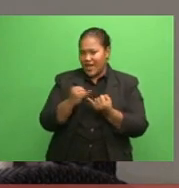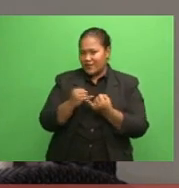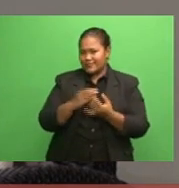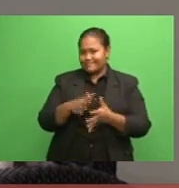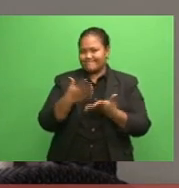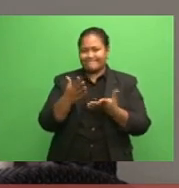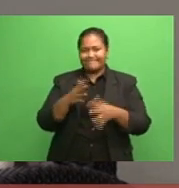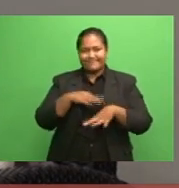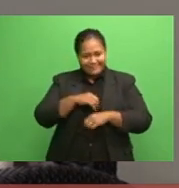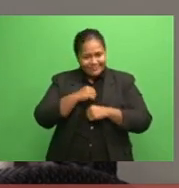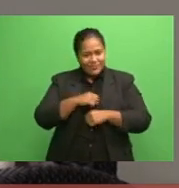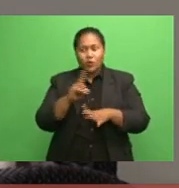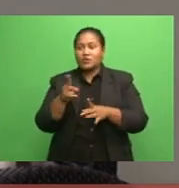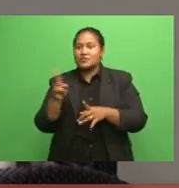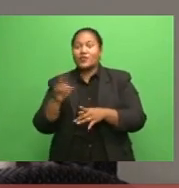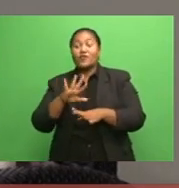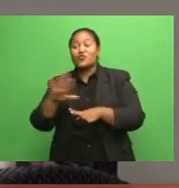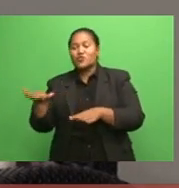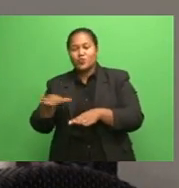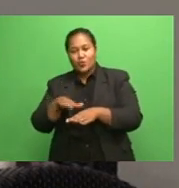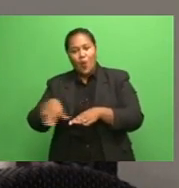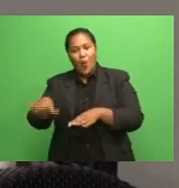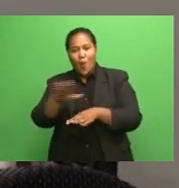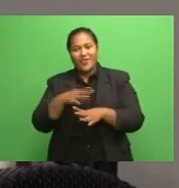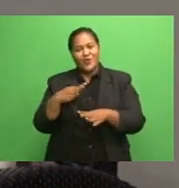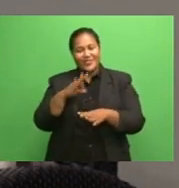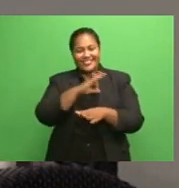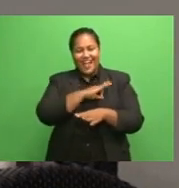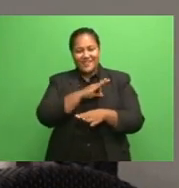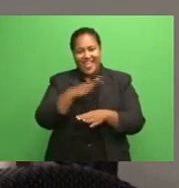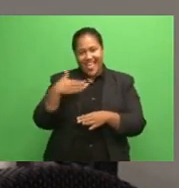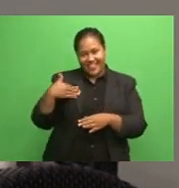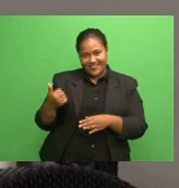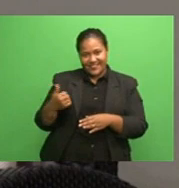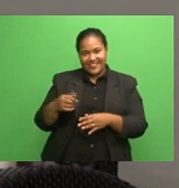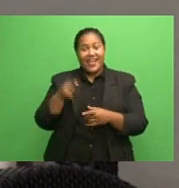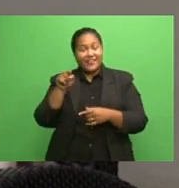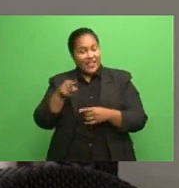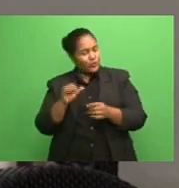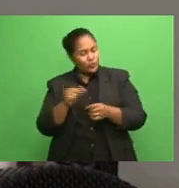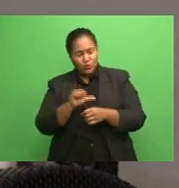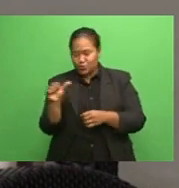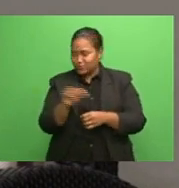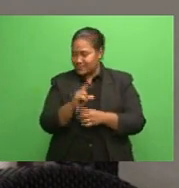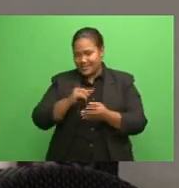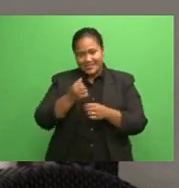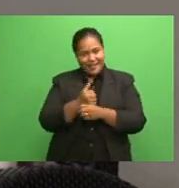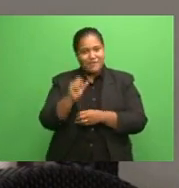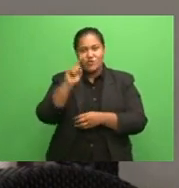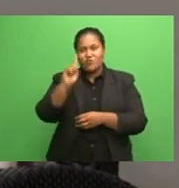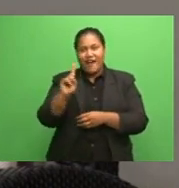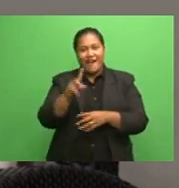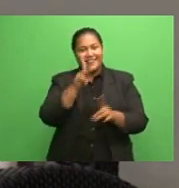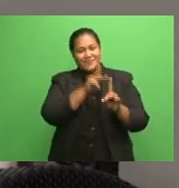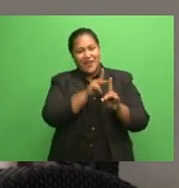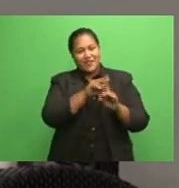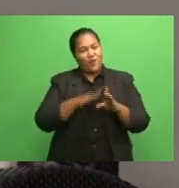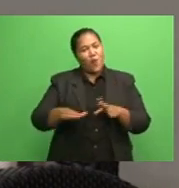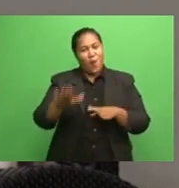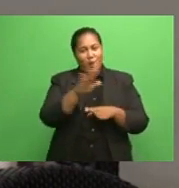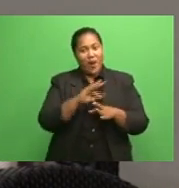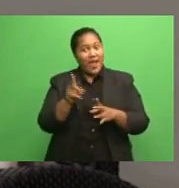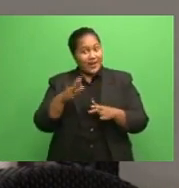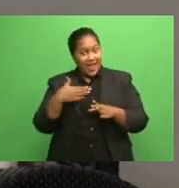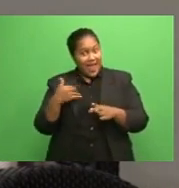of your employees health. That should be their number one priority for everybody. And health does not